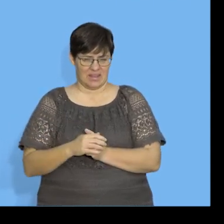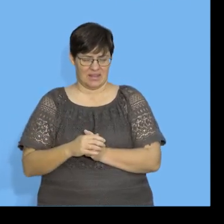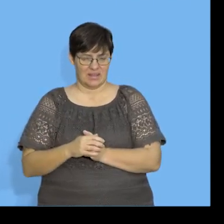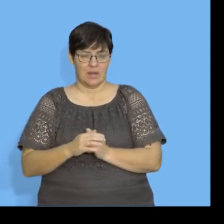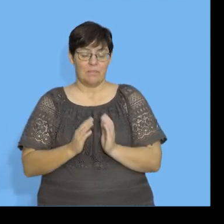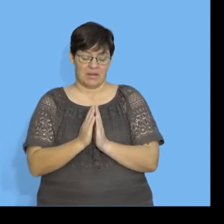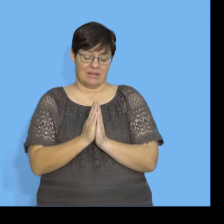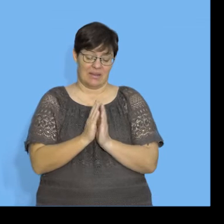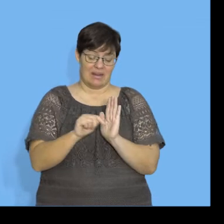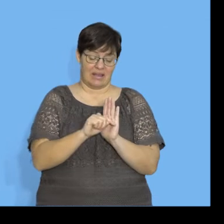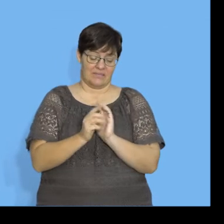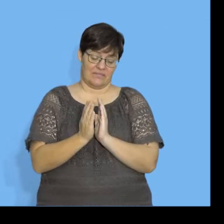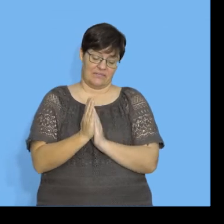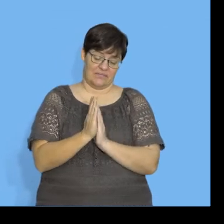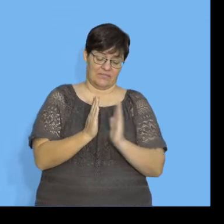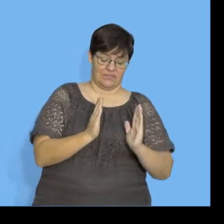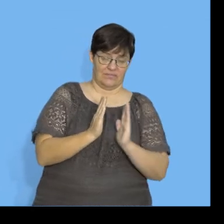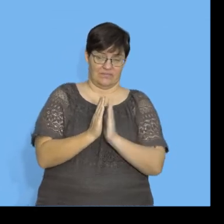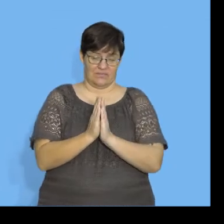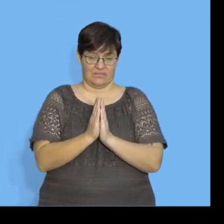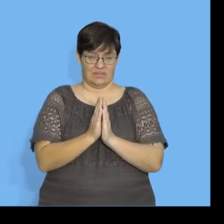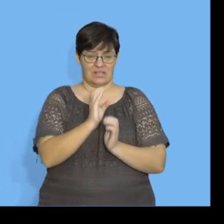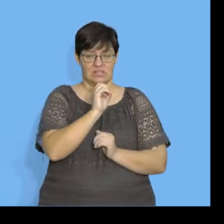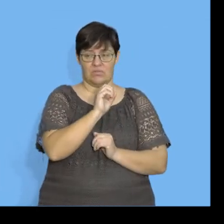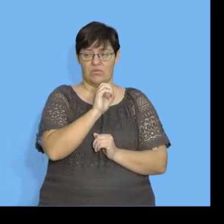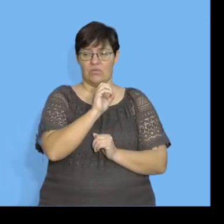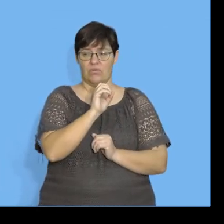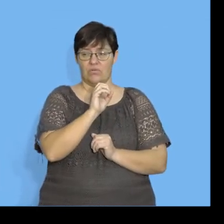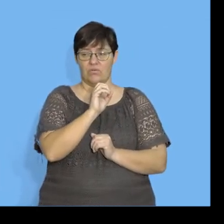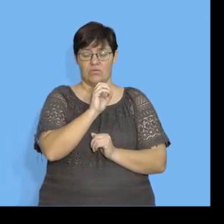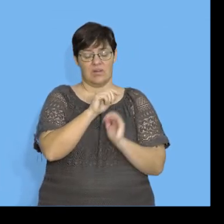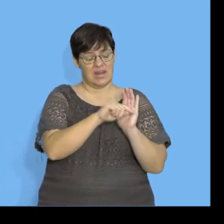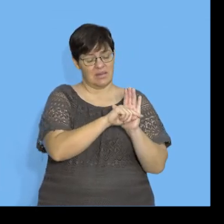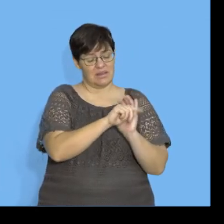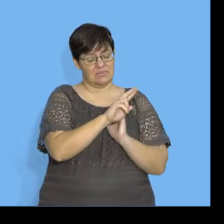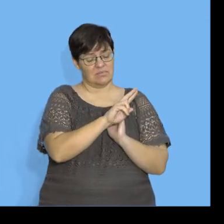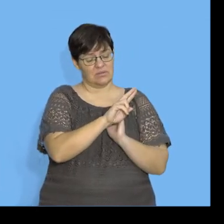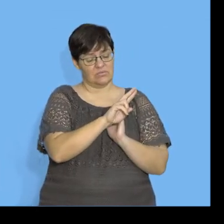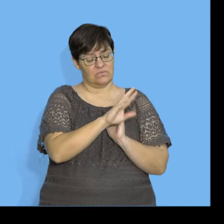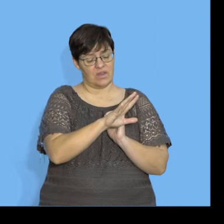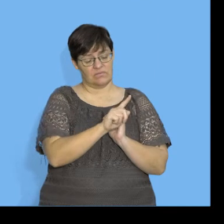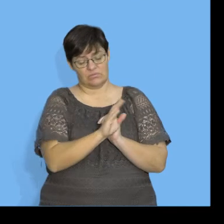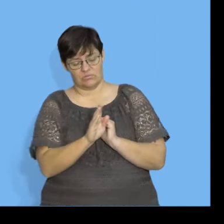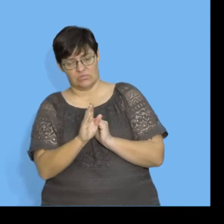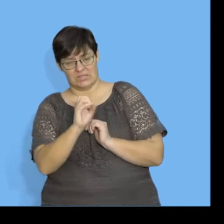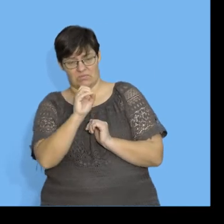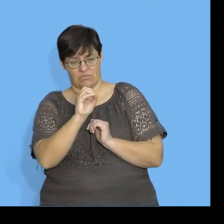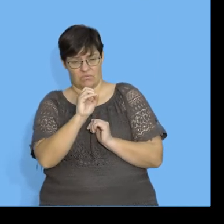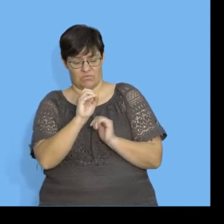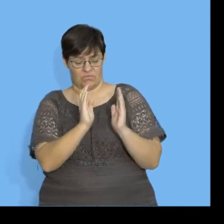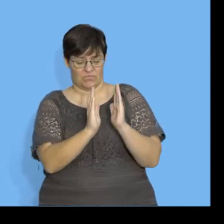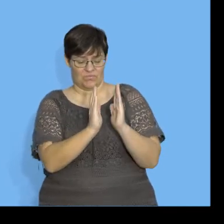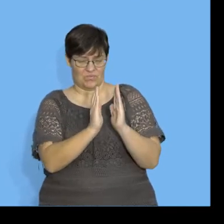Okay. And if it's negative, negative 0.5 to 0, also that will be negative